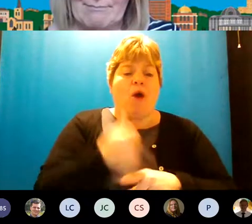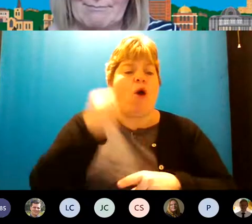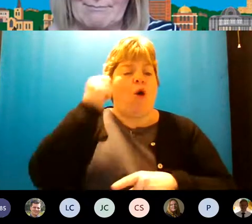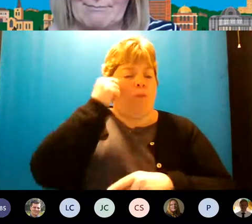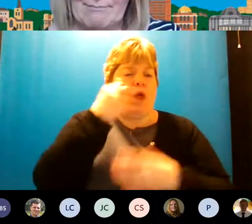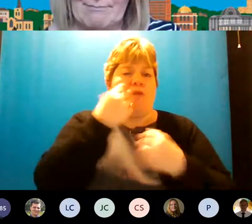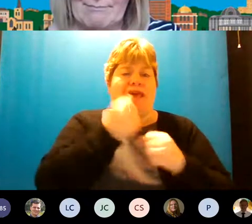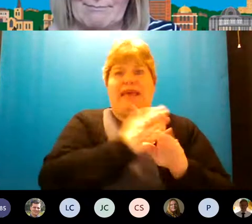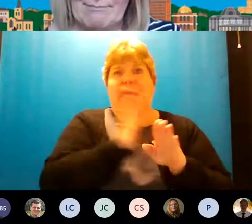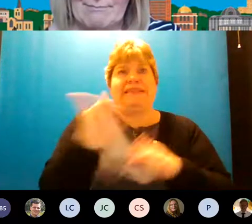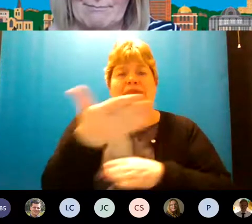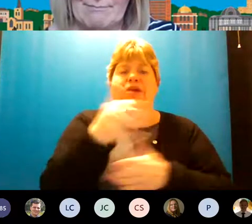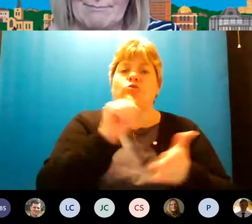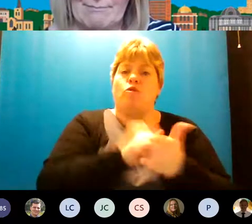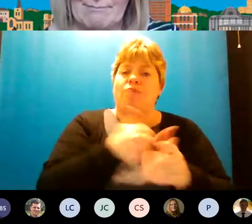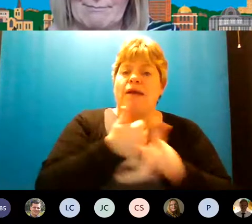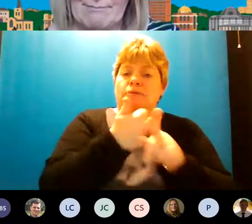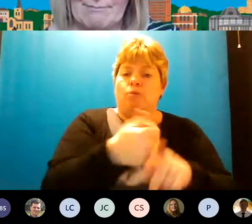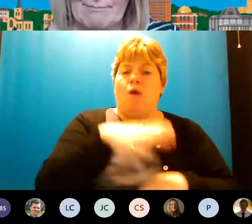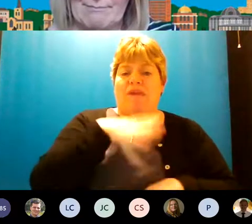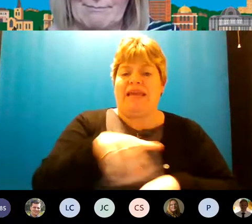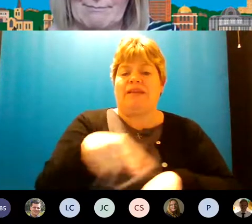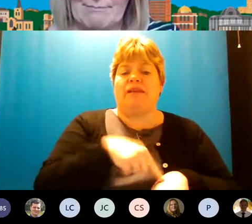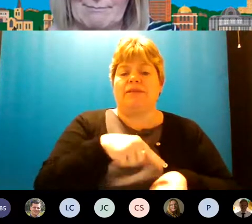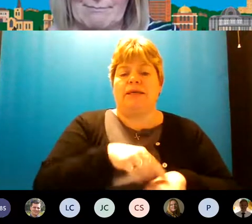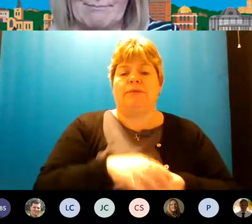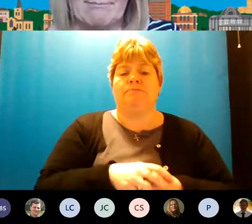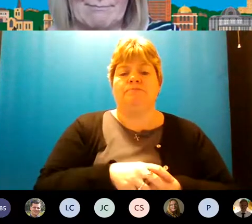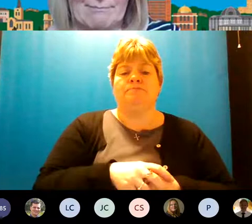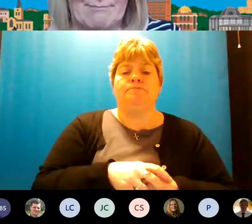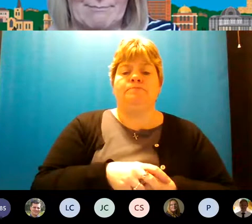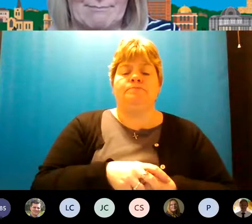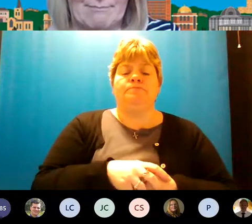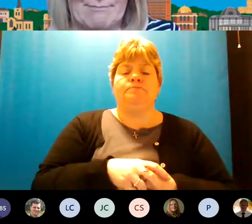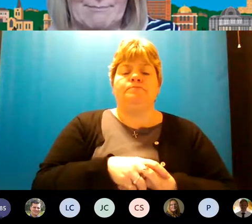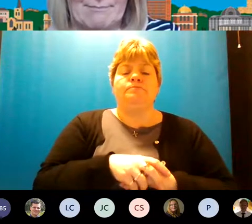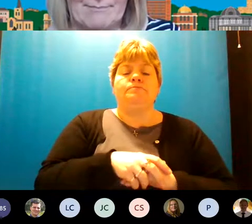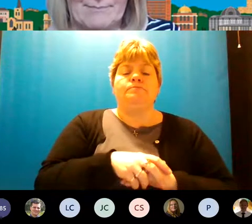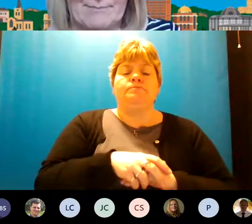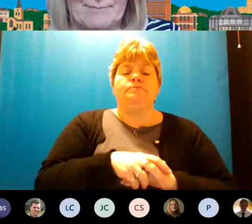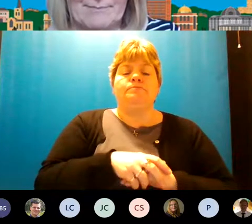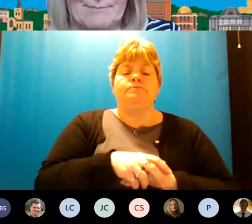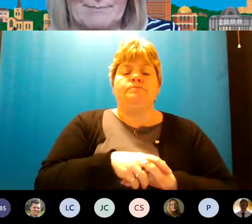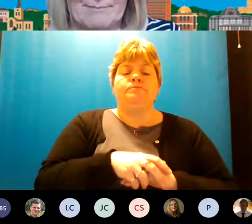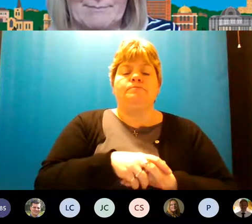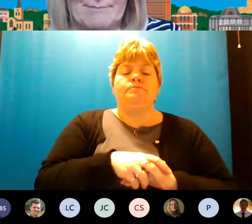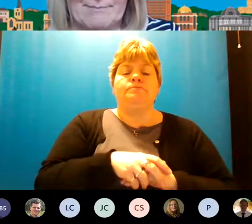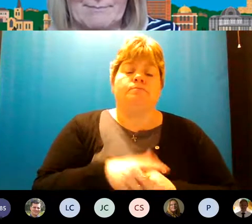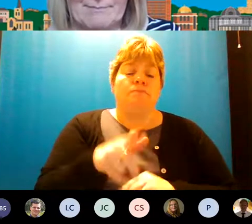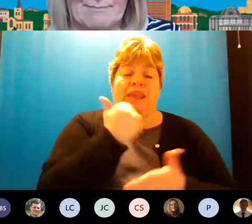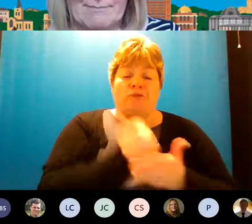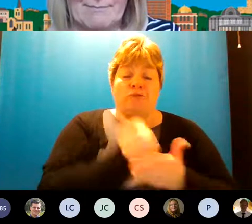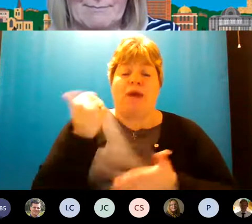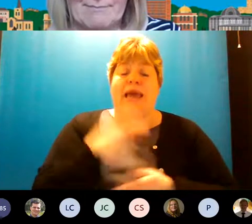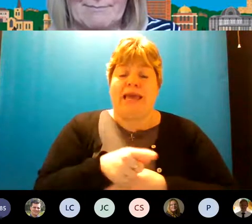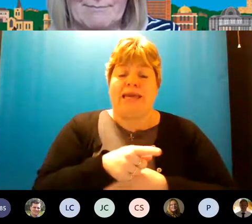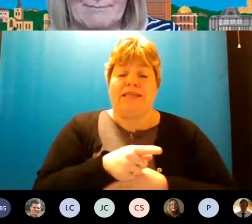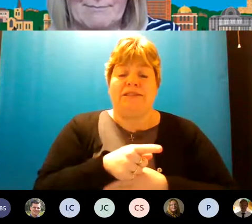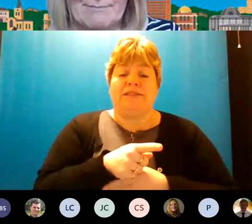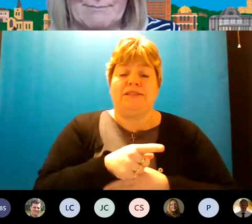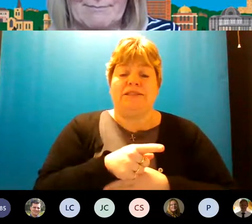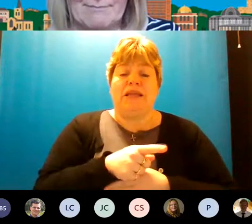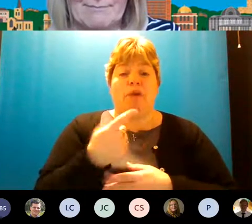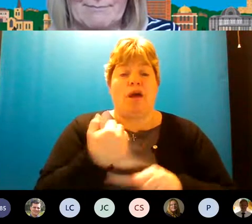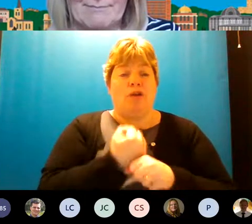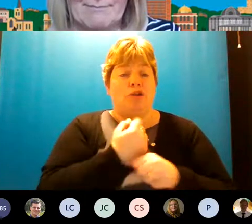get directed to the right support that they need at that time yeah i think uh that's great but do do